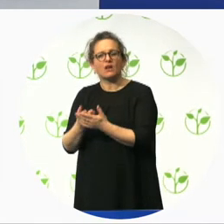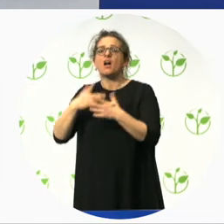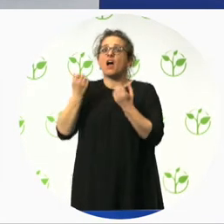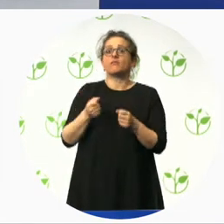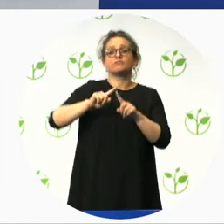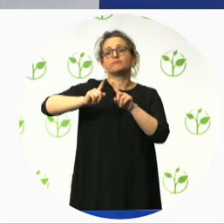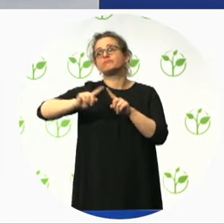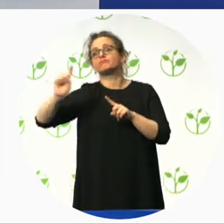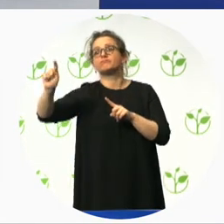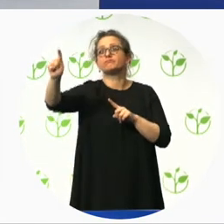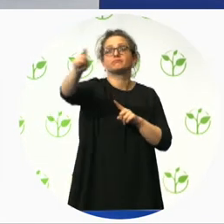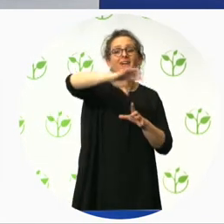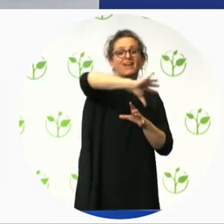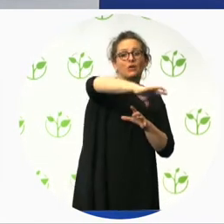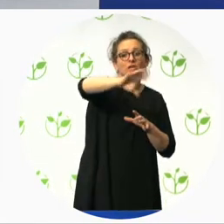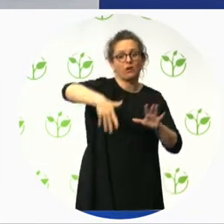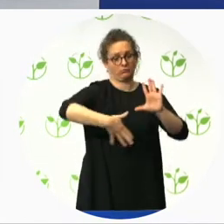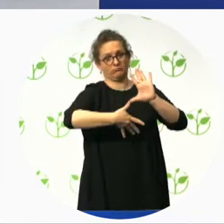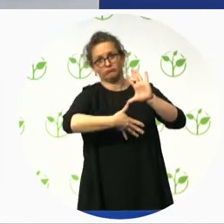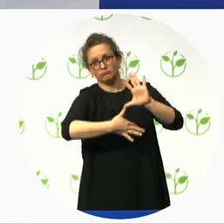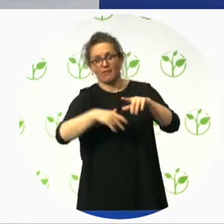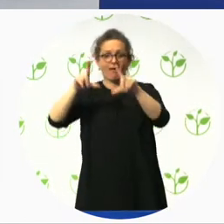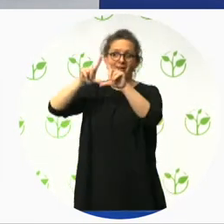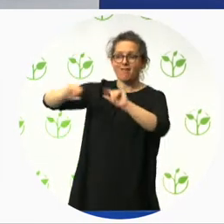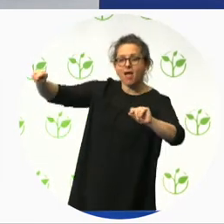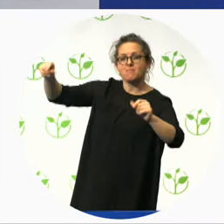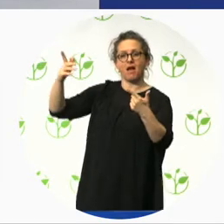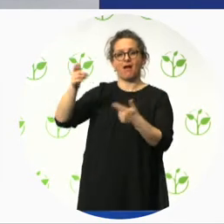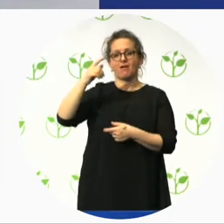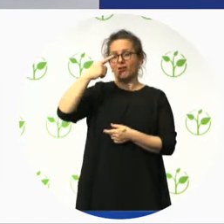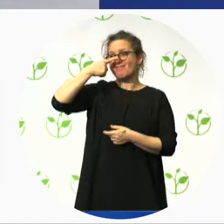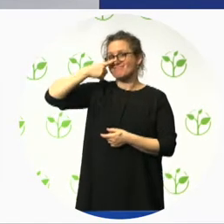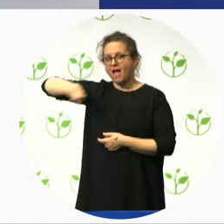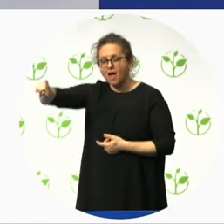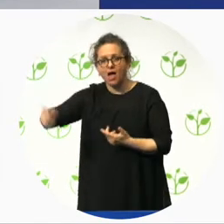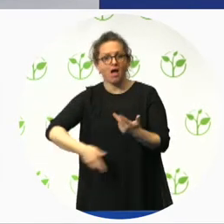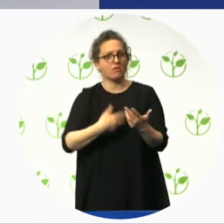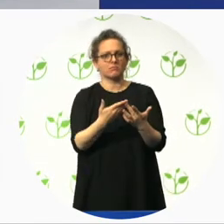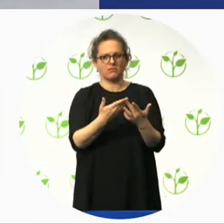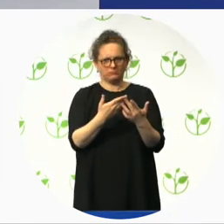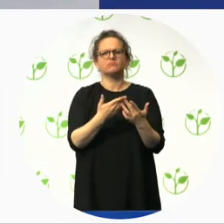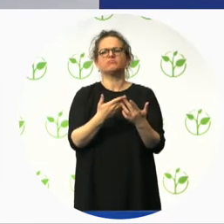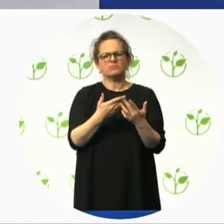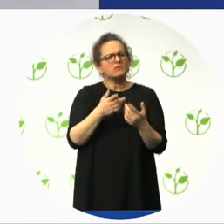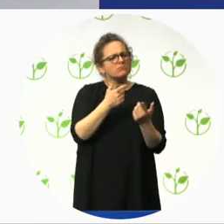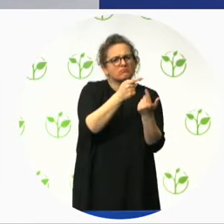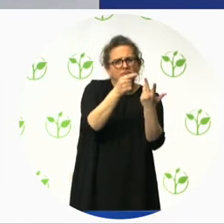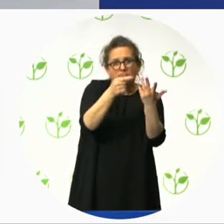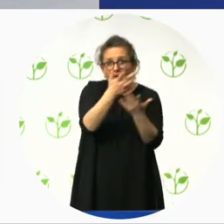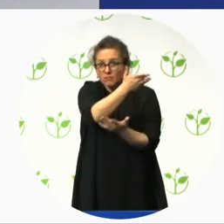you know is interested in representing their country in this important work we encourage individuals to access our website